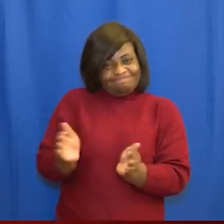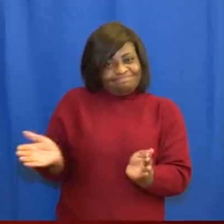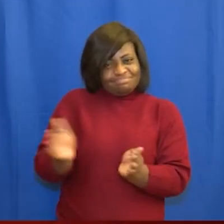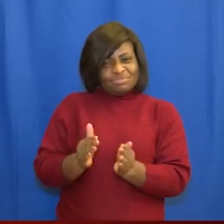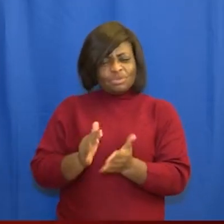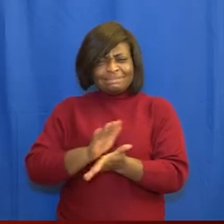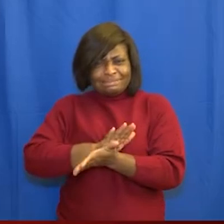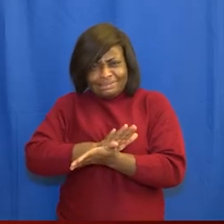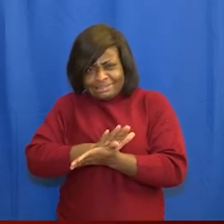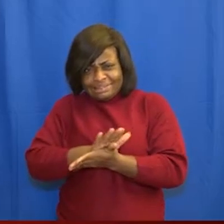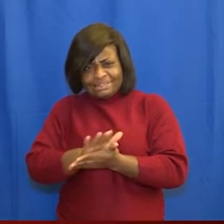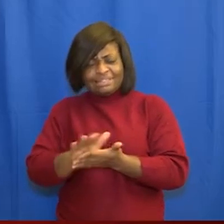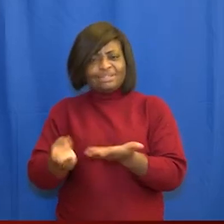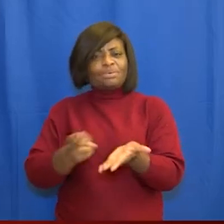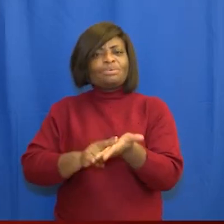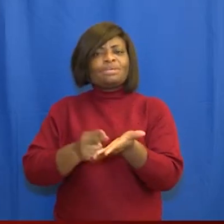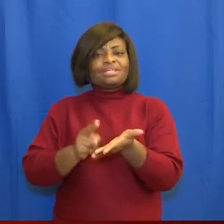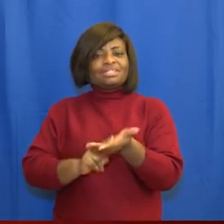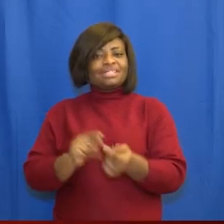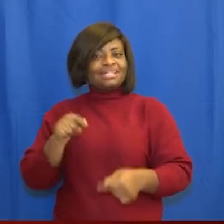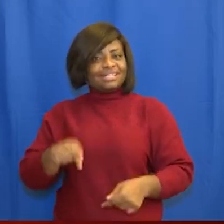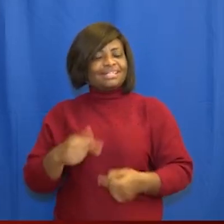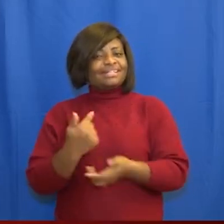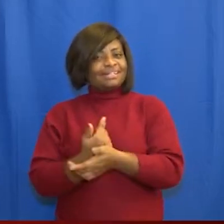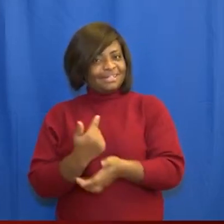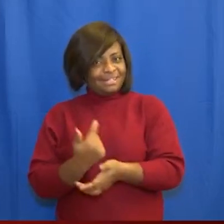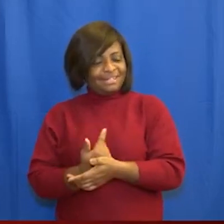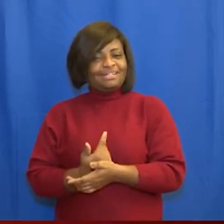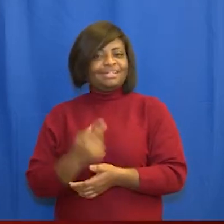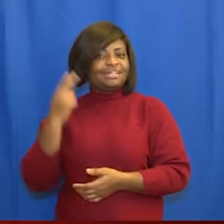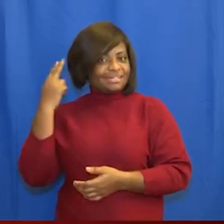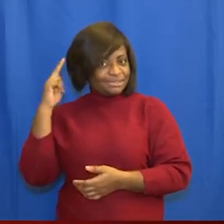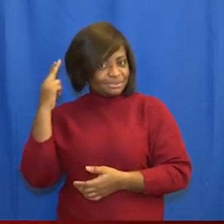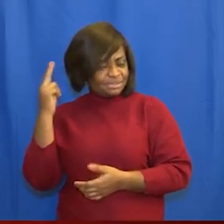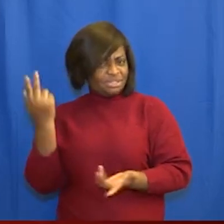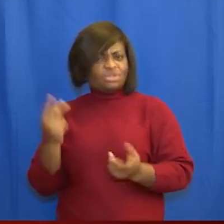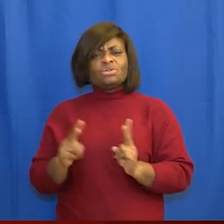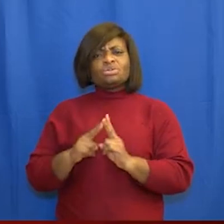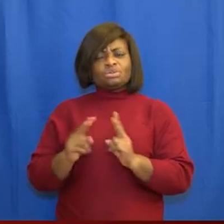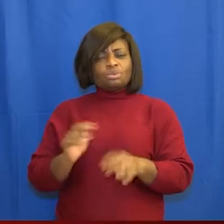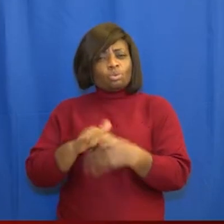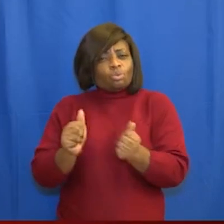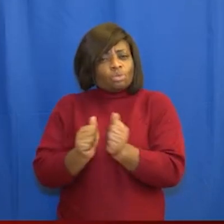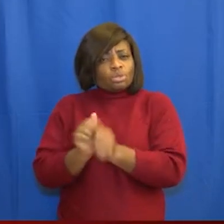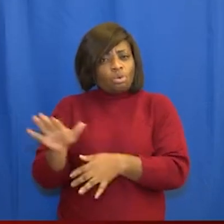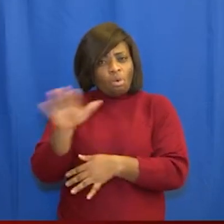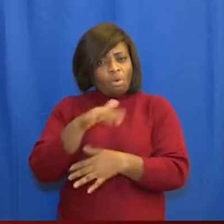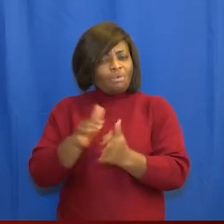credible voters register in our history so it is in our collective interest